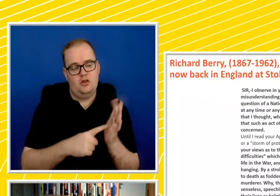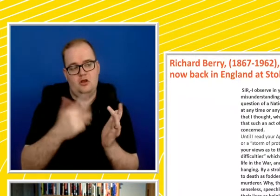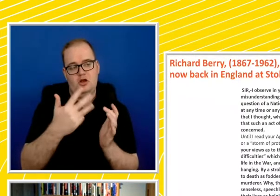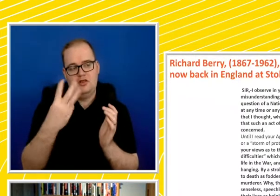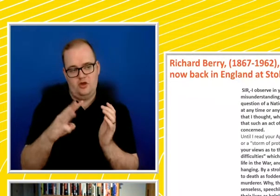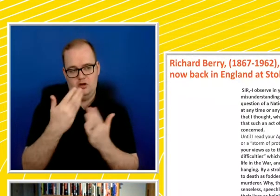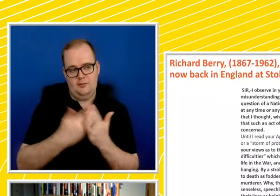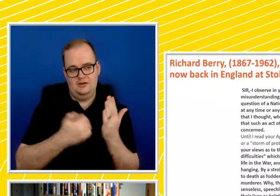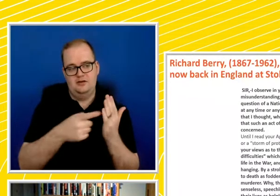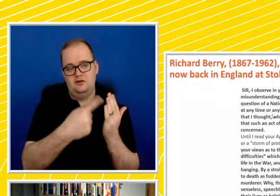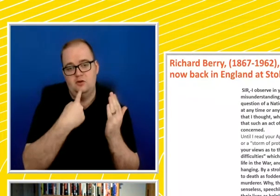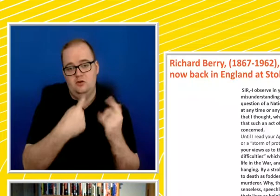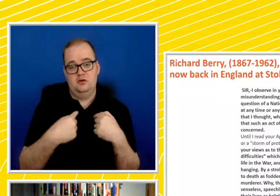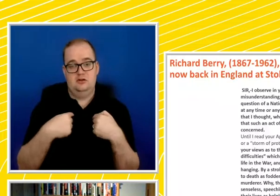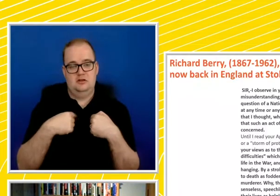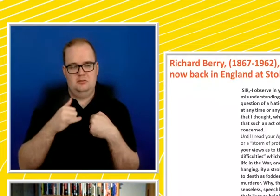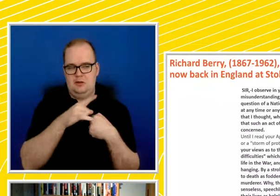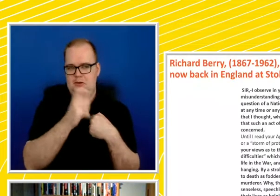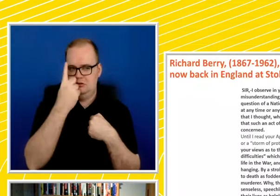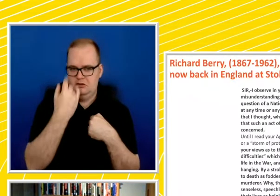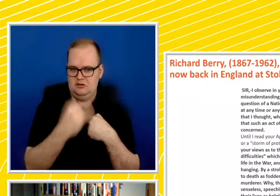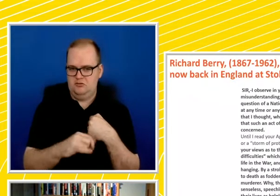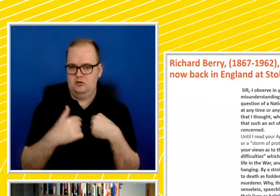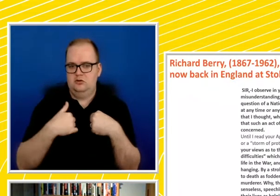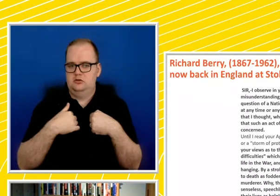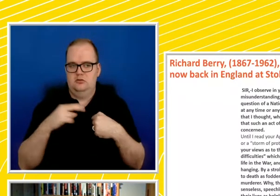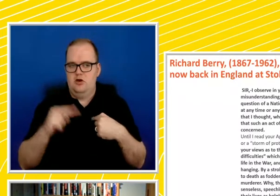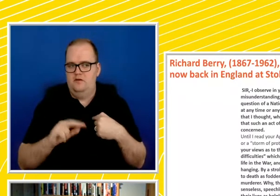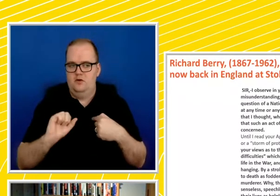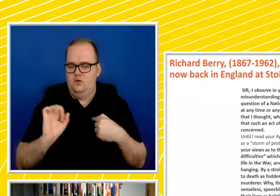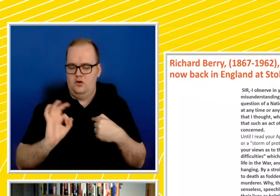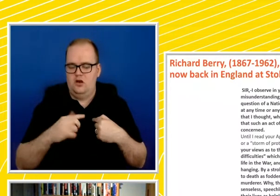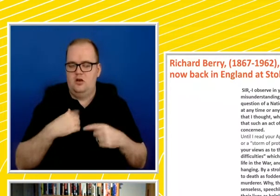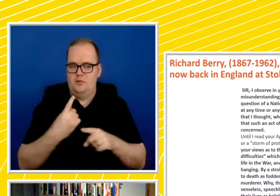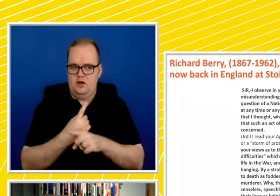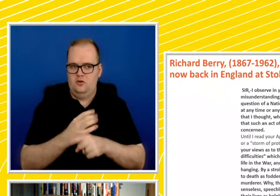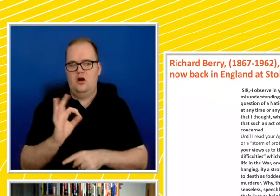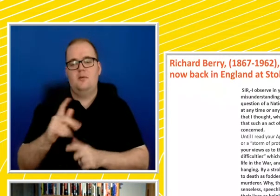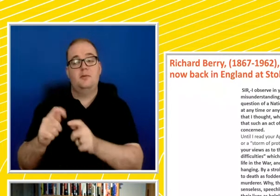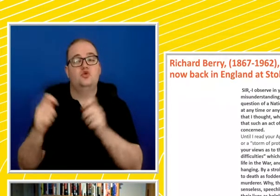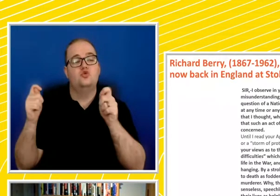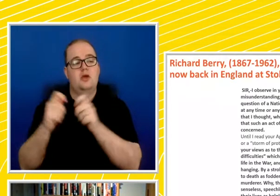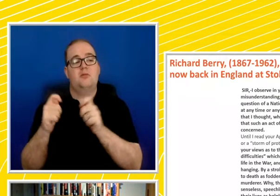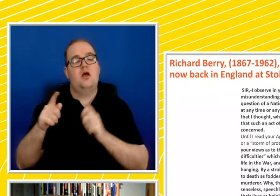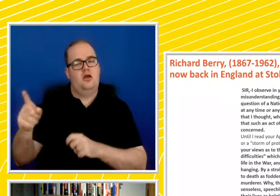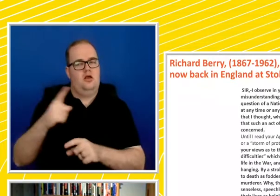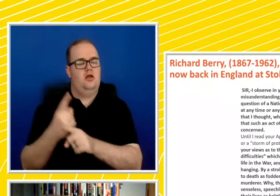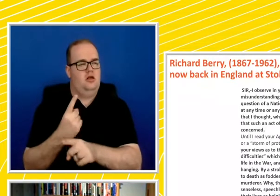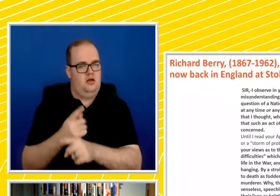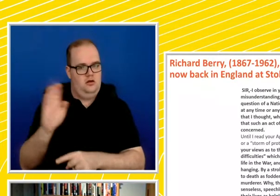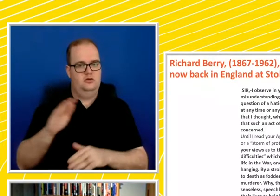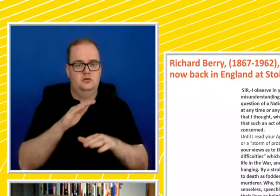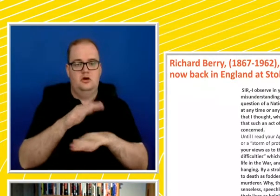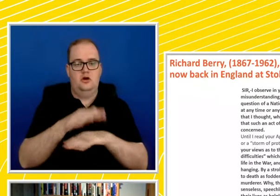attribute to me, probably through some misunderstanding, not my own view and words, but those of a newspaper reporter, on the question of a national